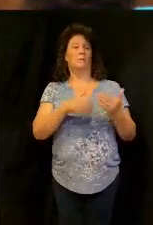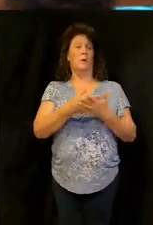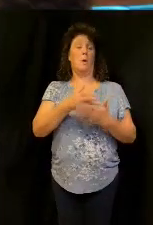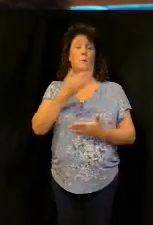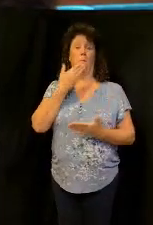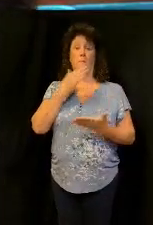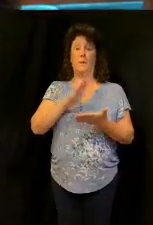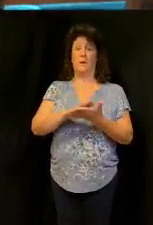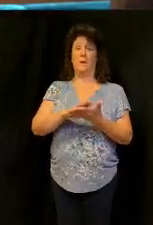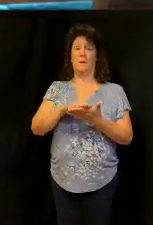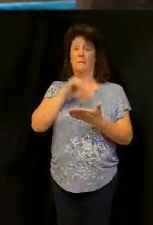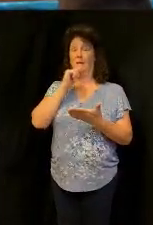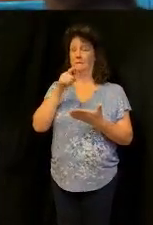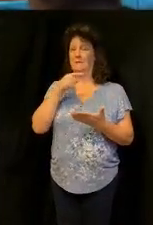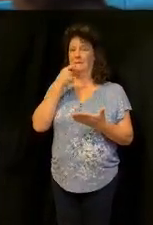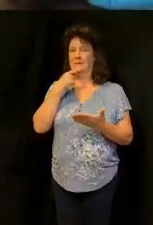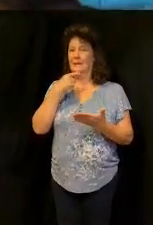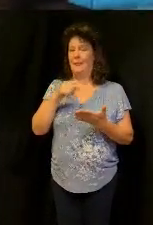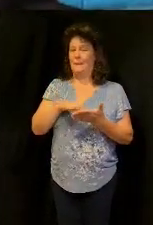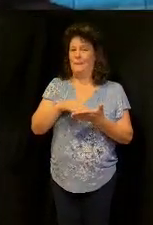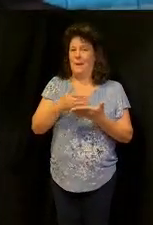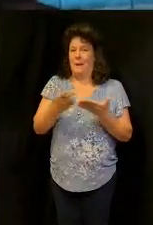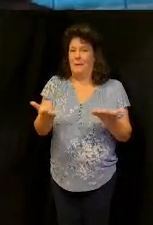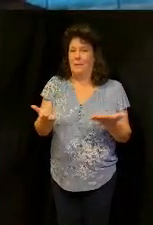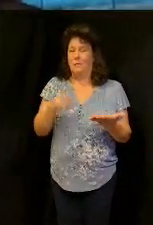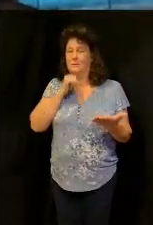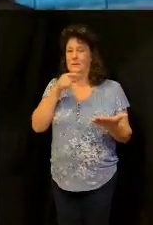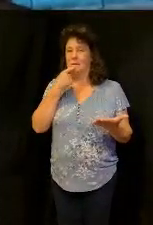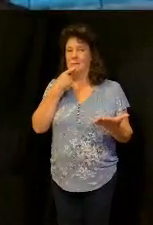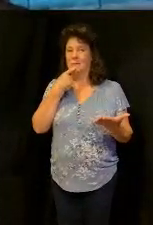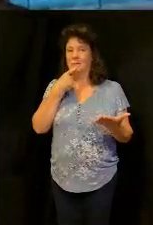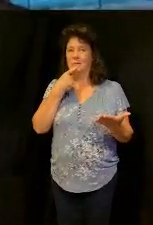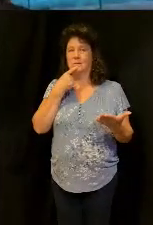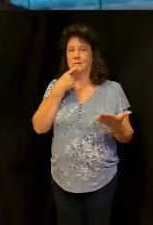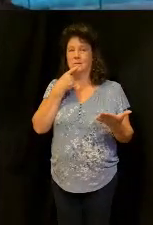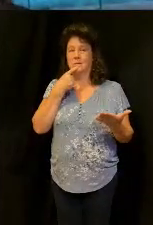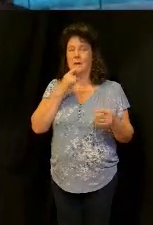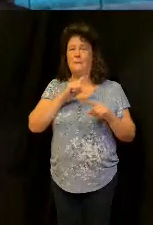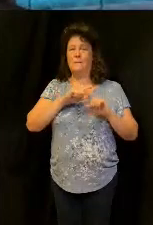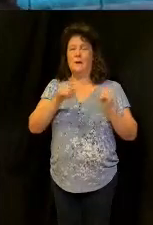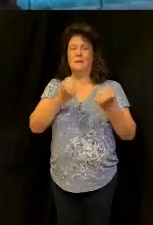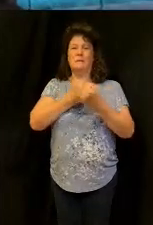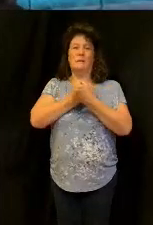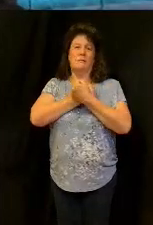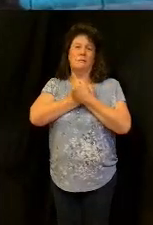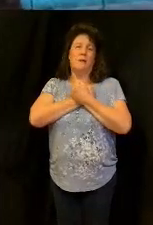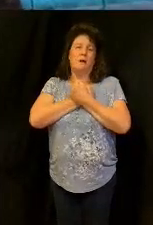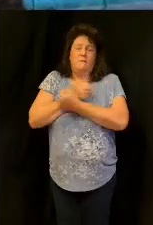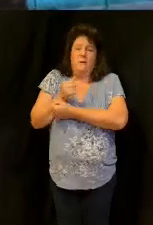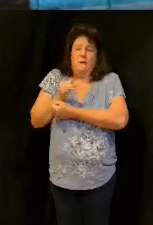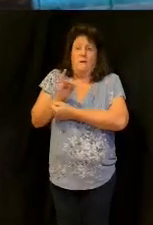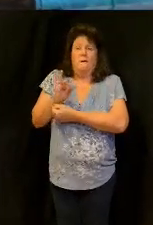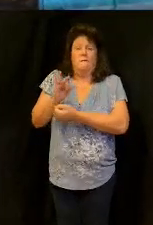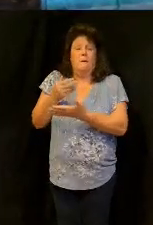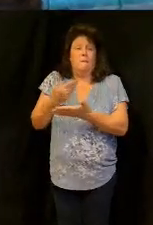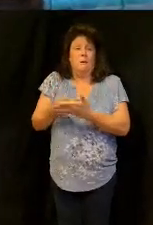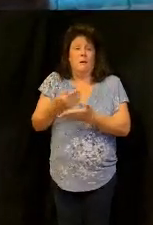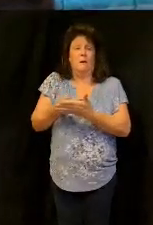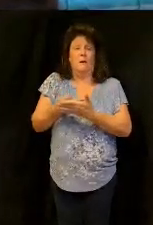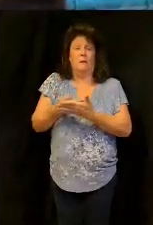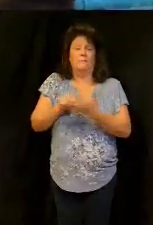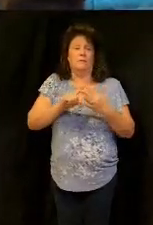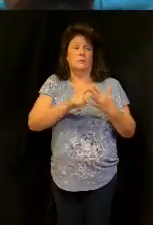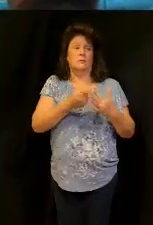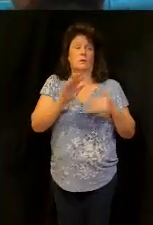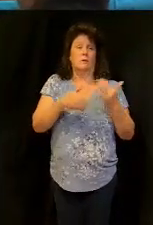well that's not what it says money is not the root of evil it's the what the love of it is the root of all